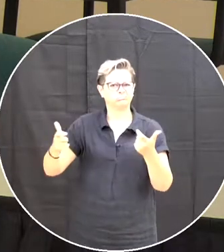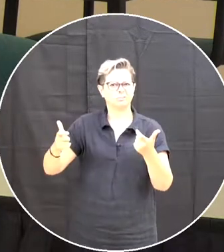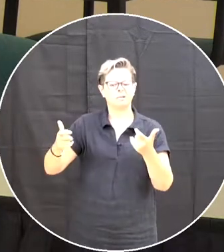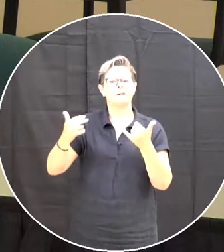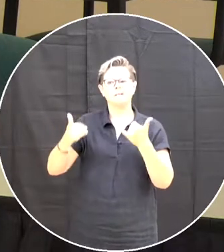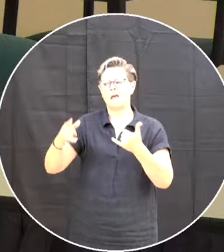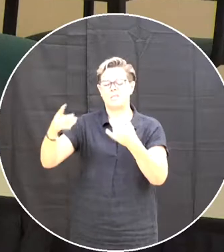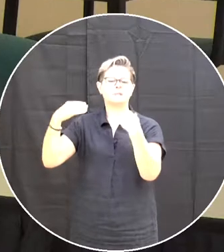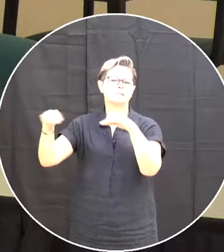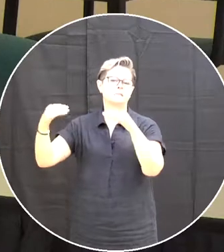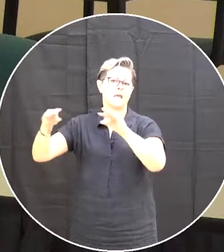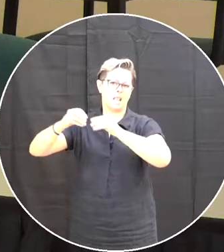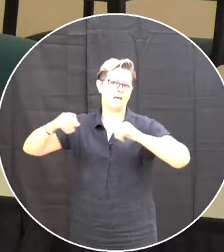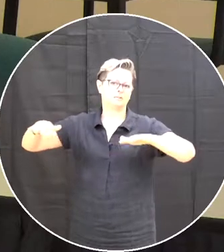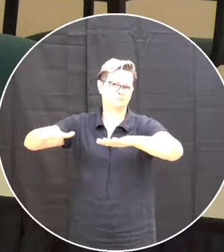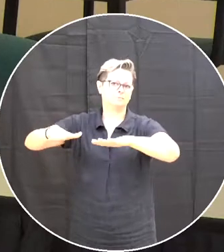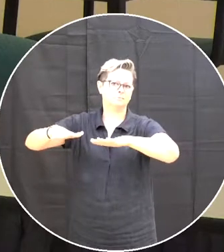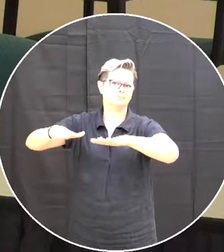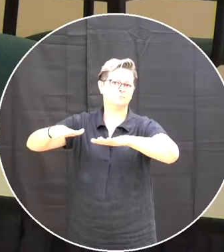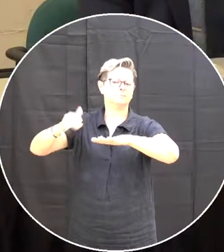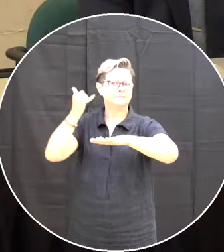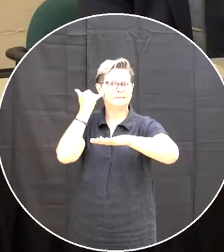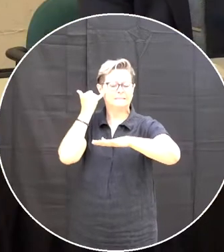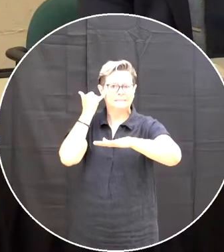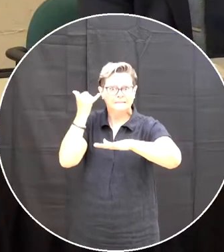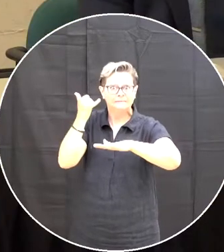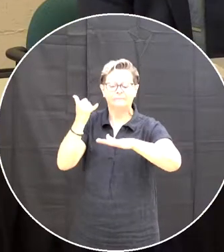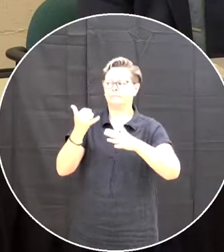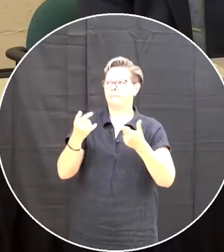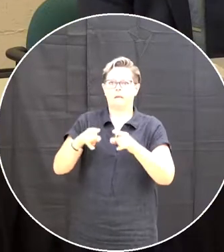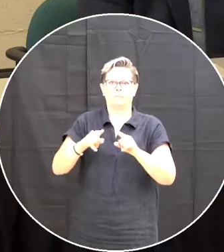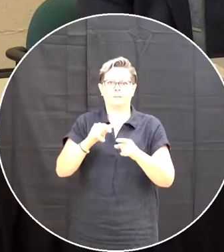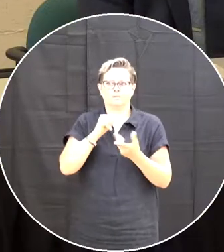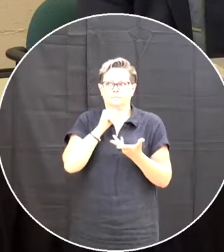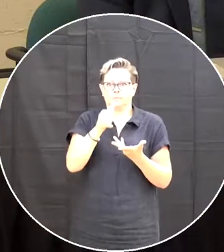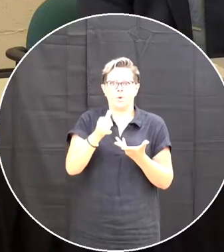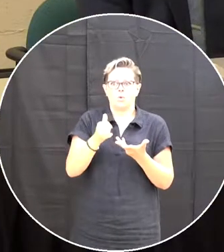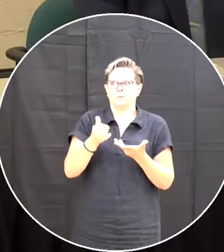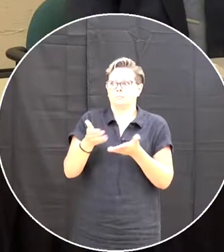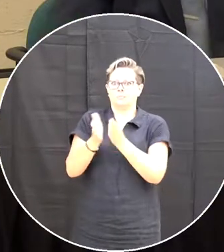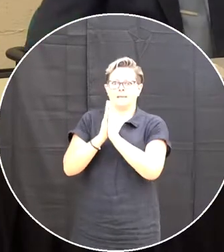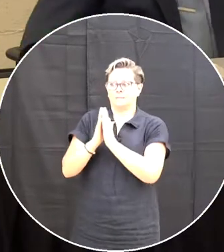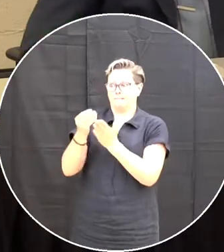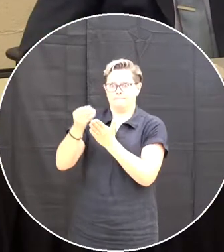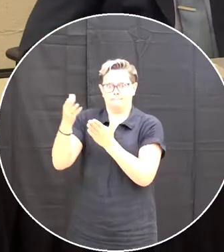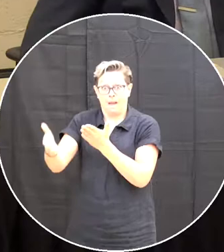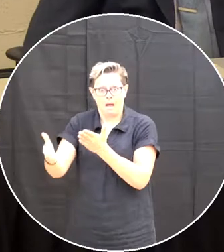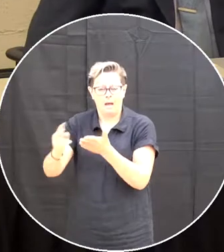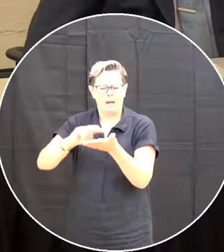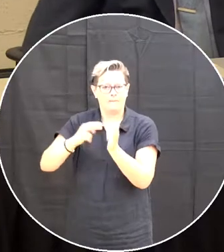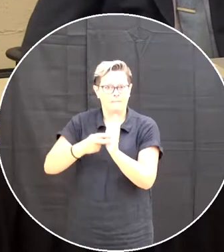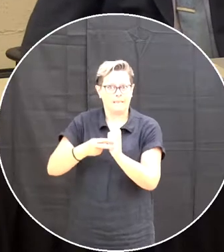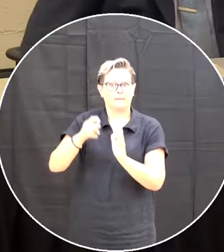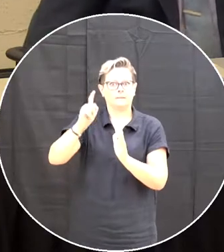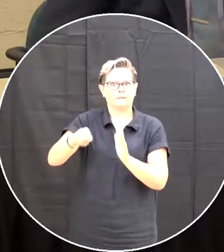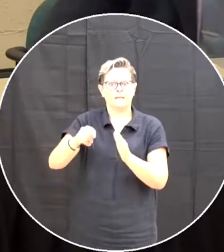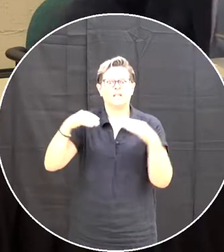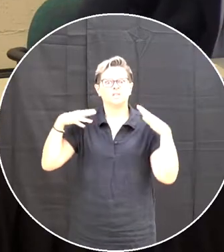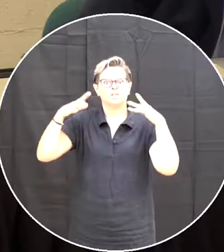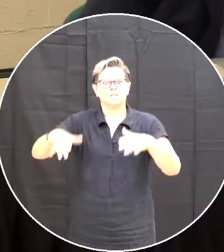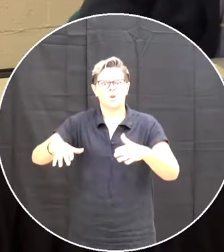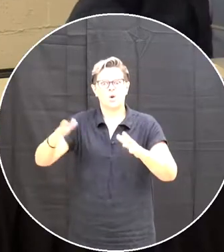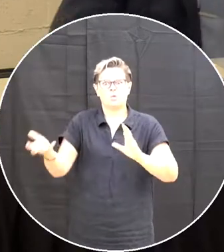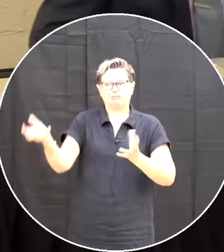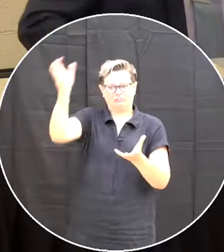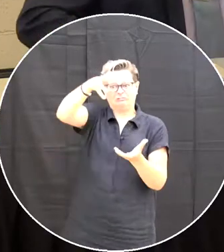now selling their land and if we don't move to buy a little strip it means we need to truck the snow away and it'll be